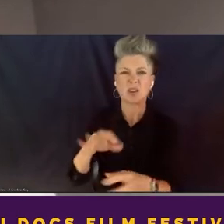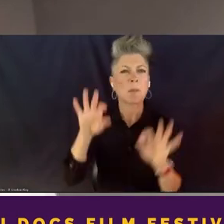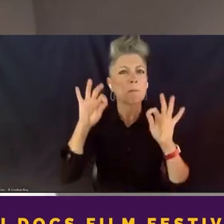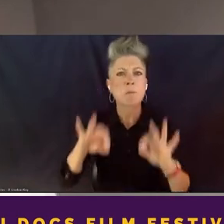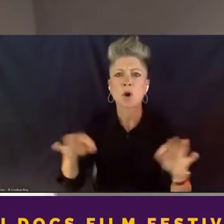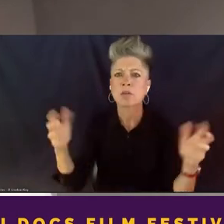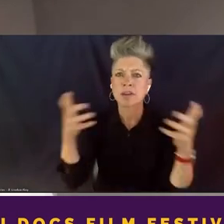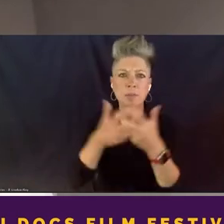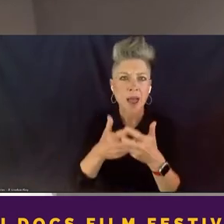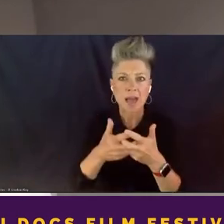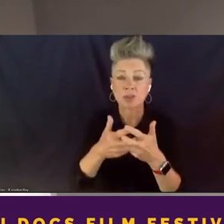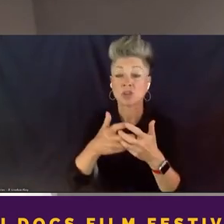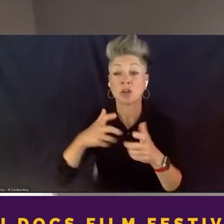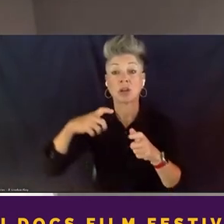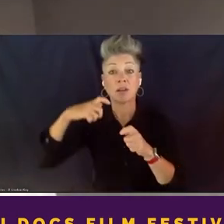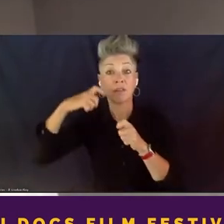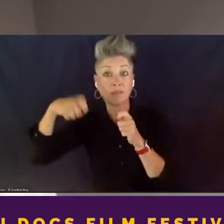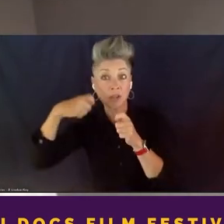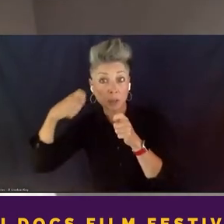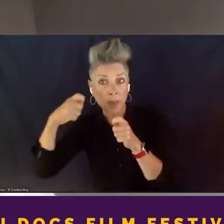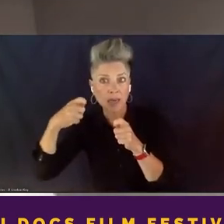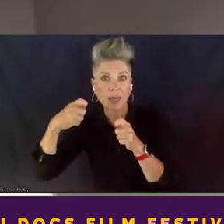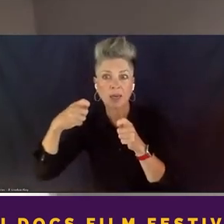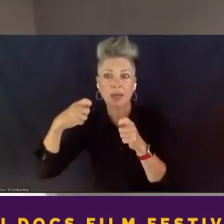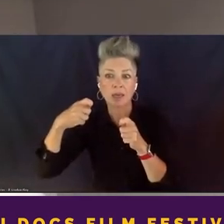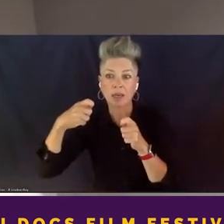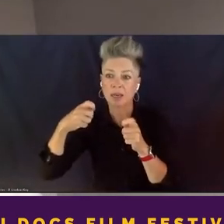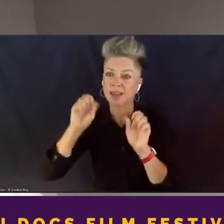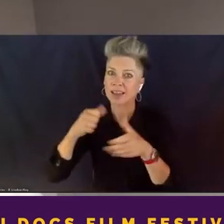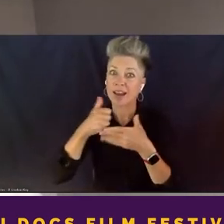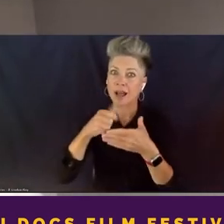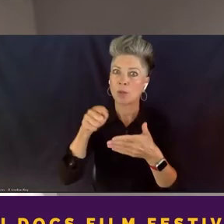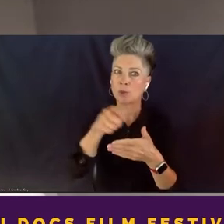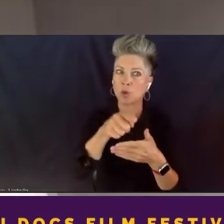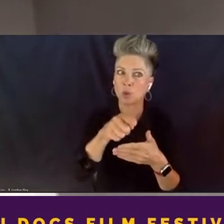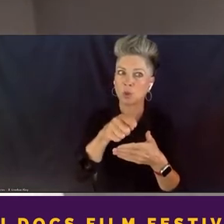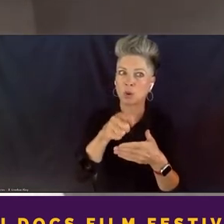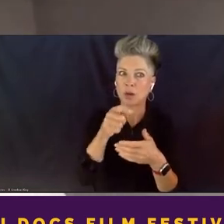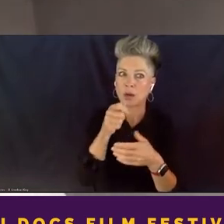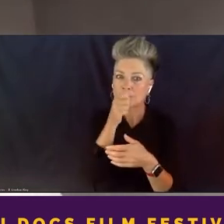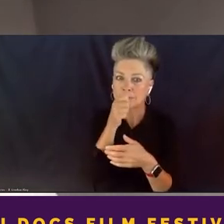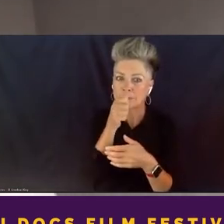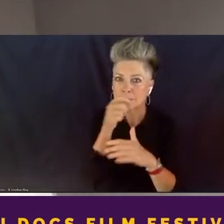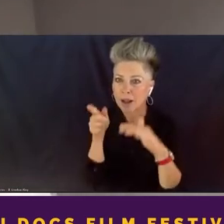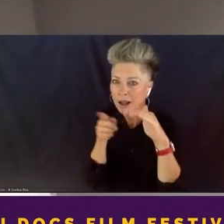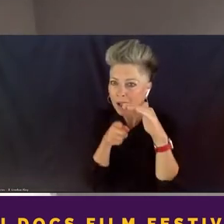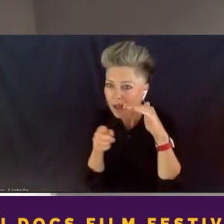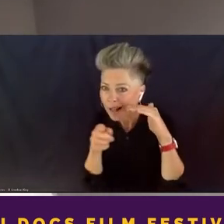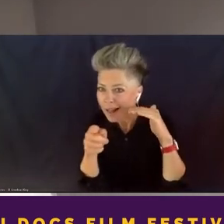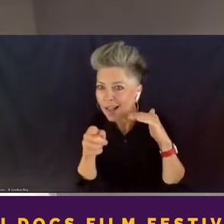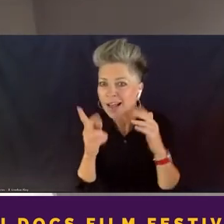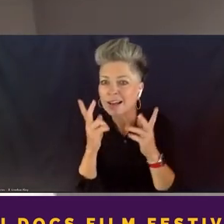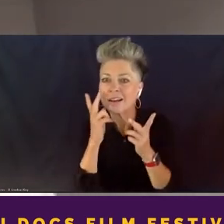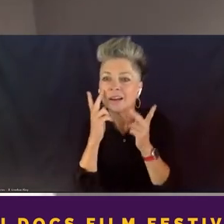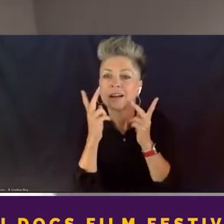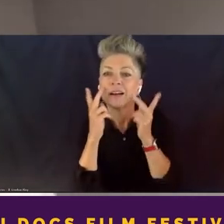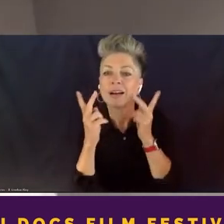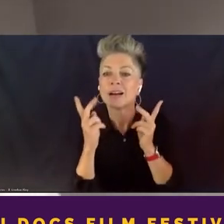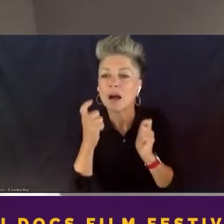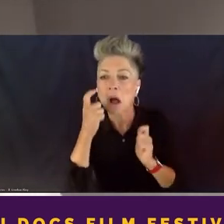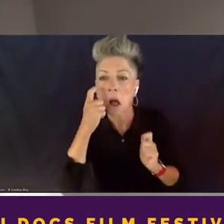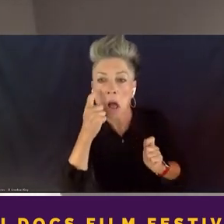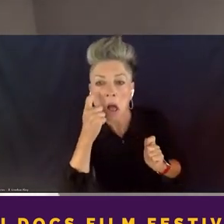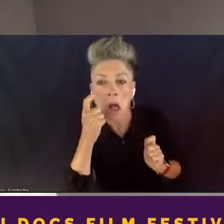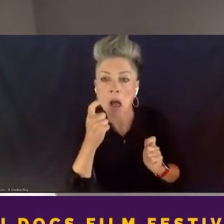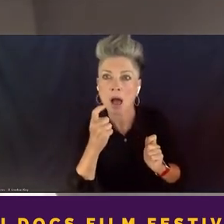what filmmaking can put you in places that you don't otherwise get to go, and by being able to get there and go there, you are